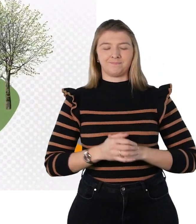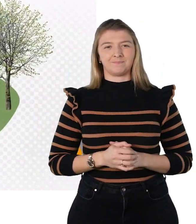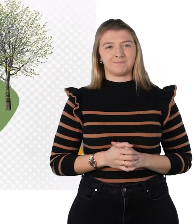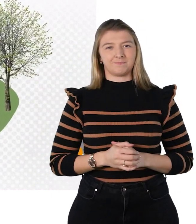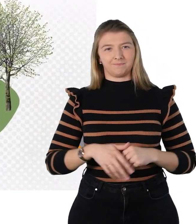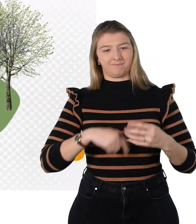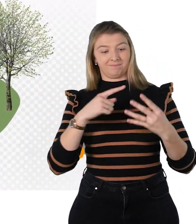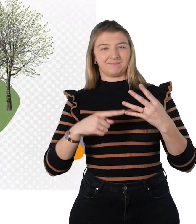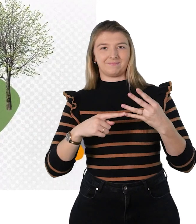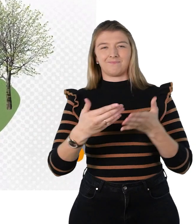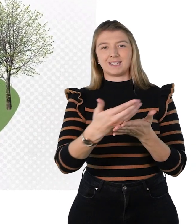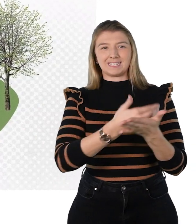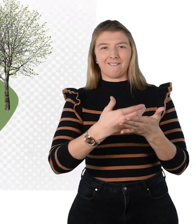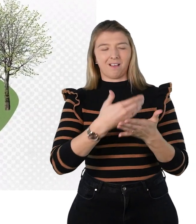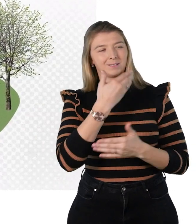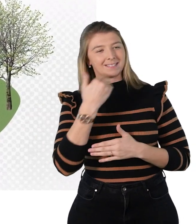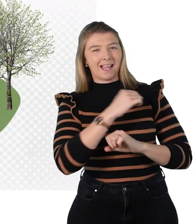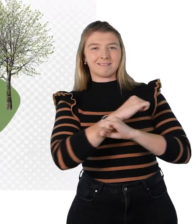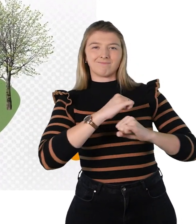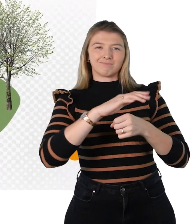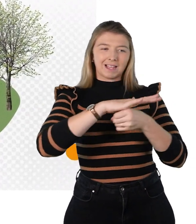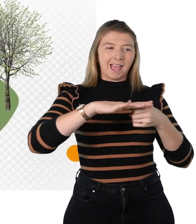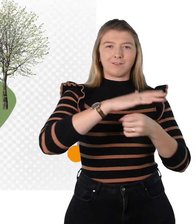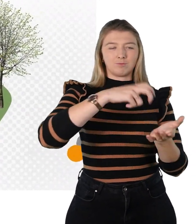safer and nicer spaces to walk and cycle.